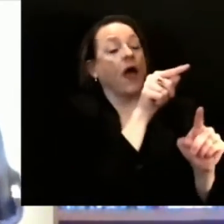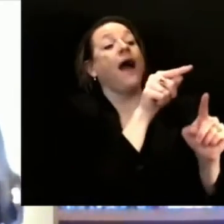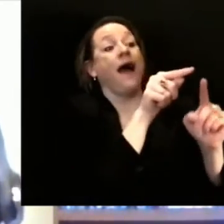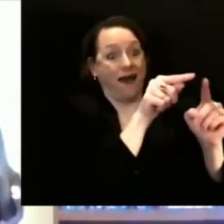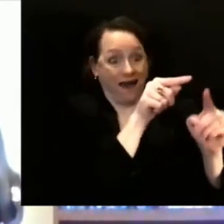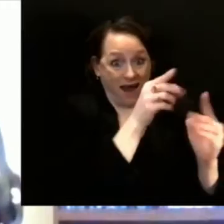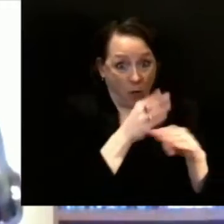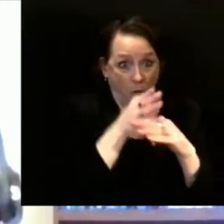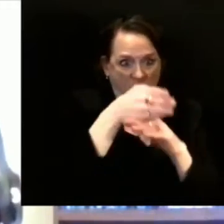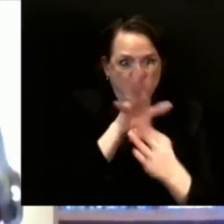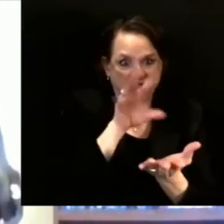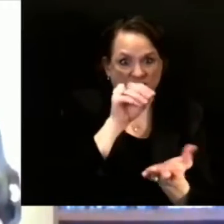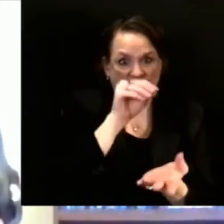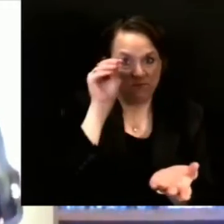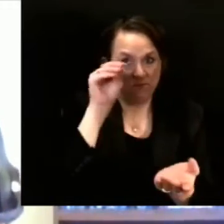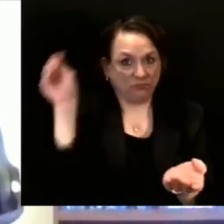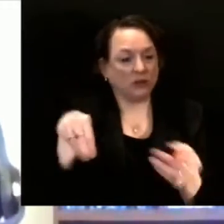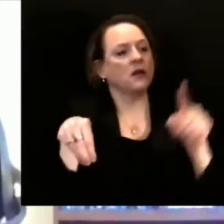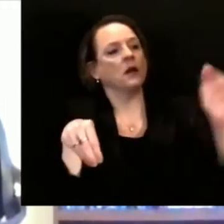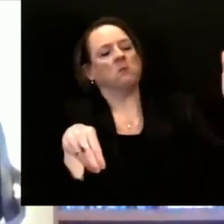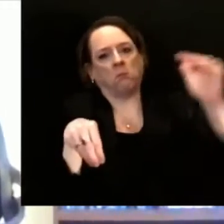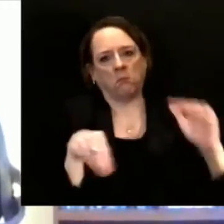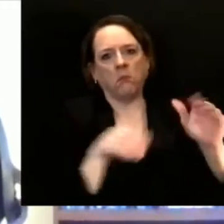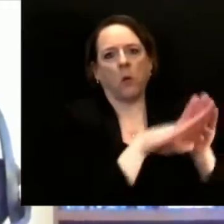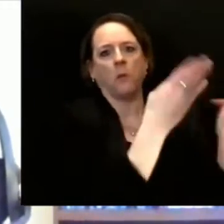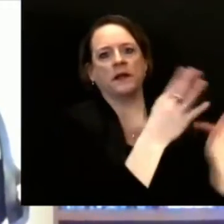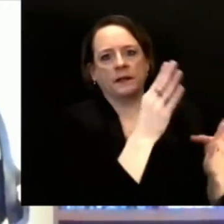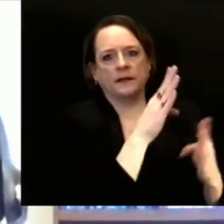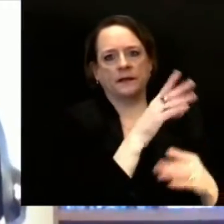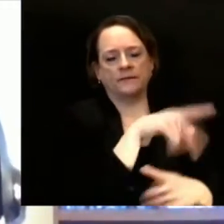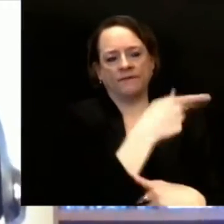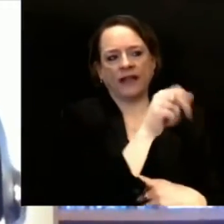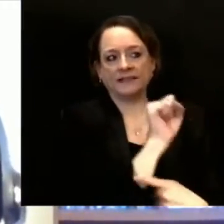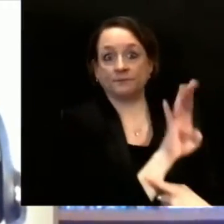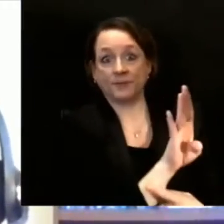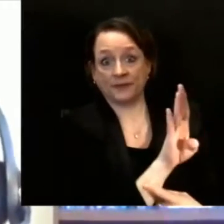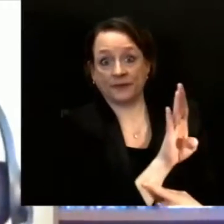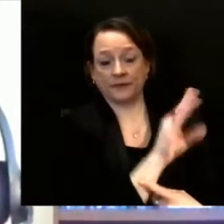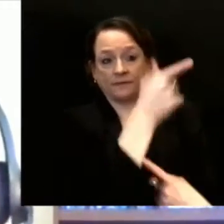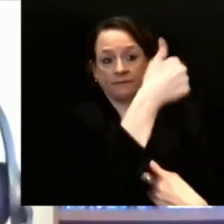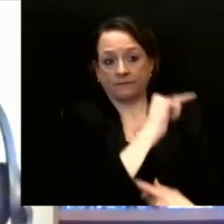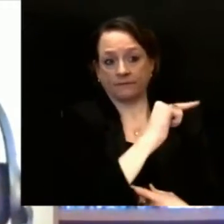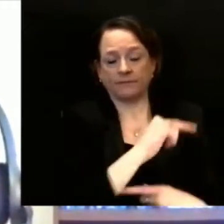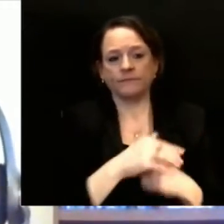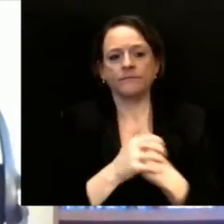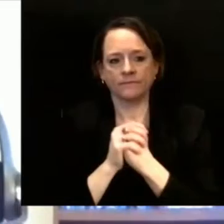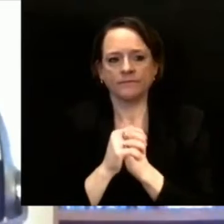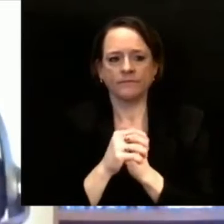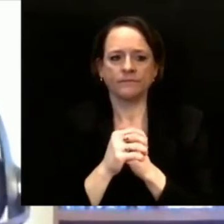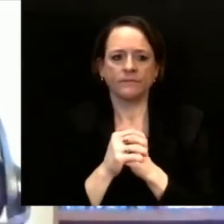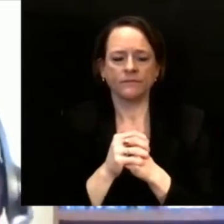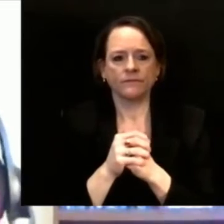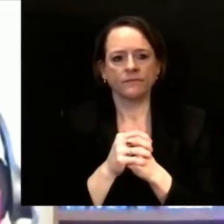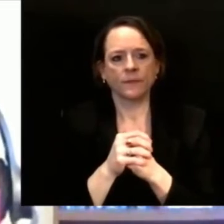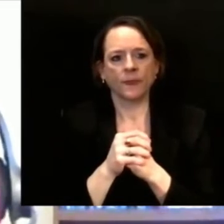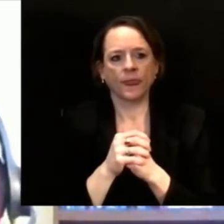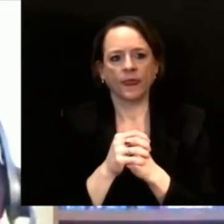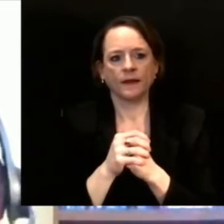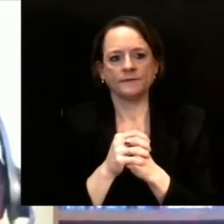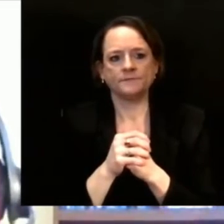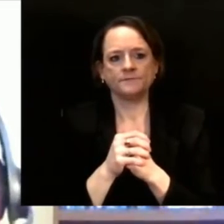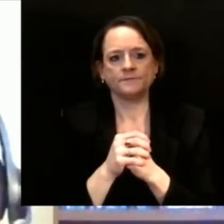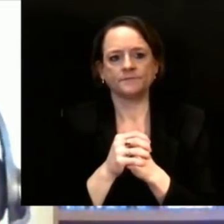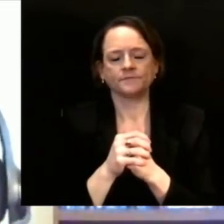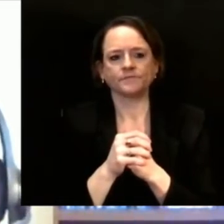about 50% of the way through the 65 plus population by March 1st. So that's